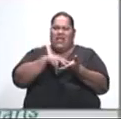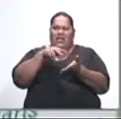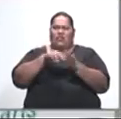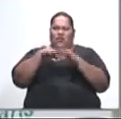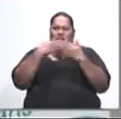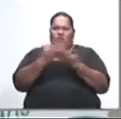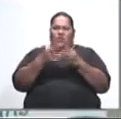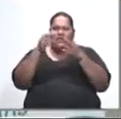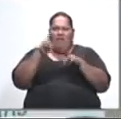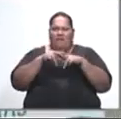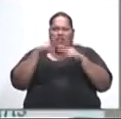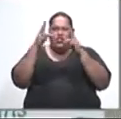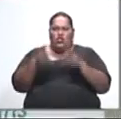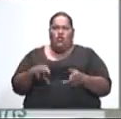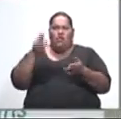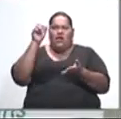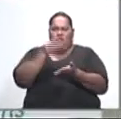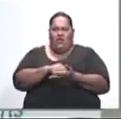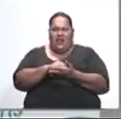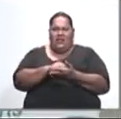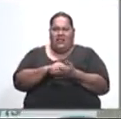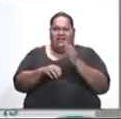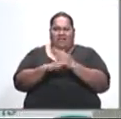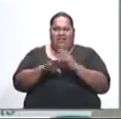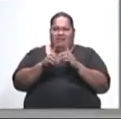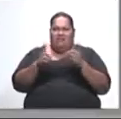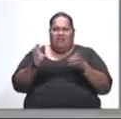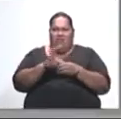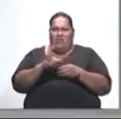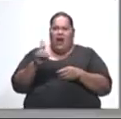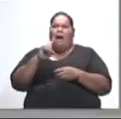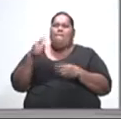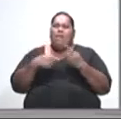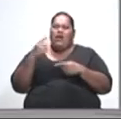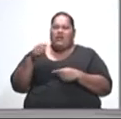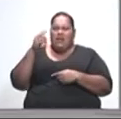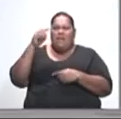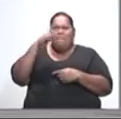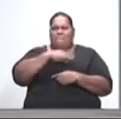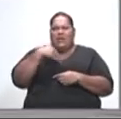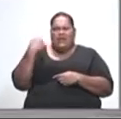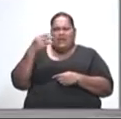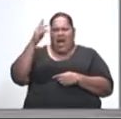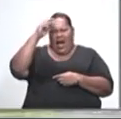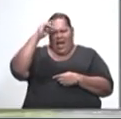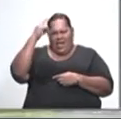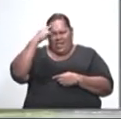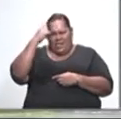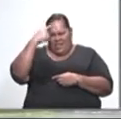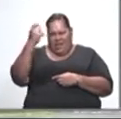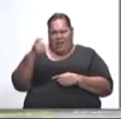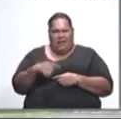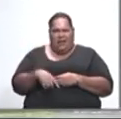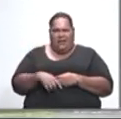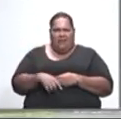Human Rights and Anti-Discrimination Commission against Linda's idea, stating it would be regressive for democracy and human rights.